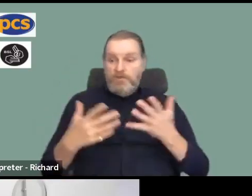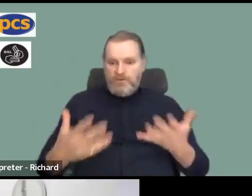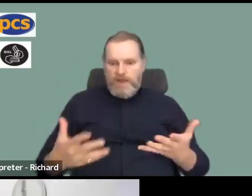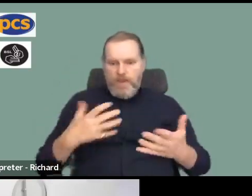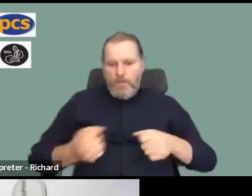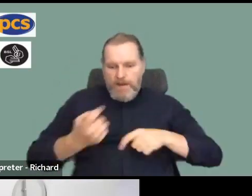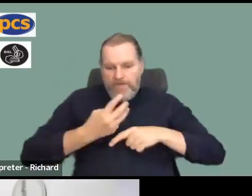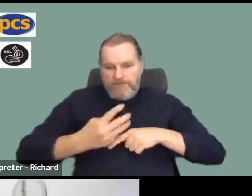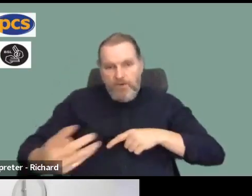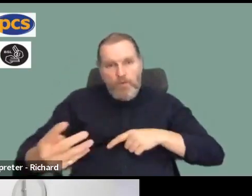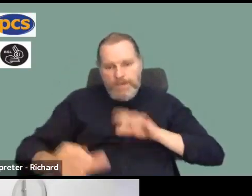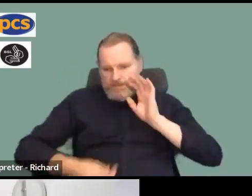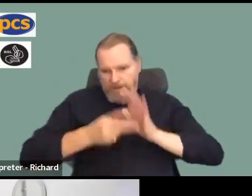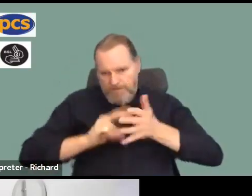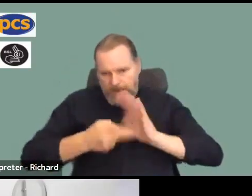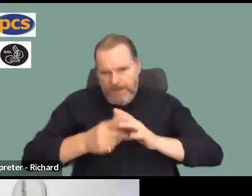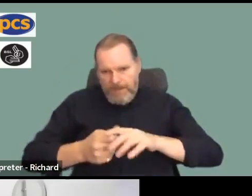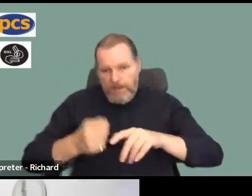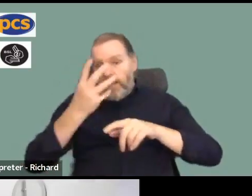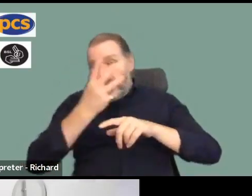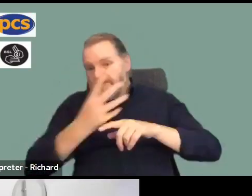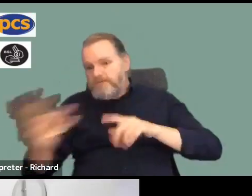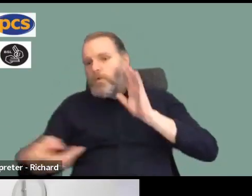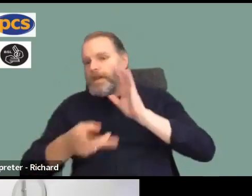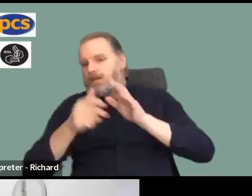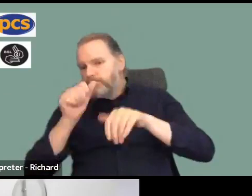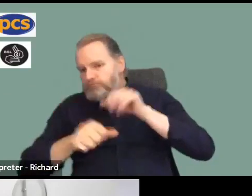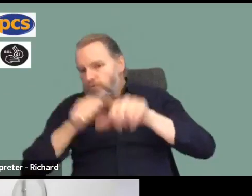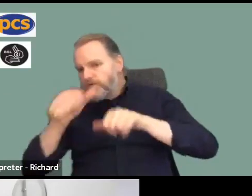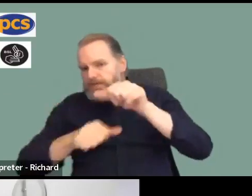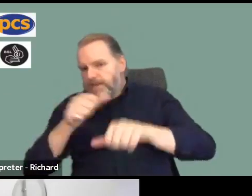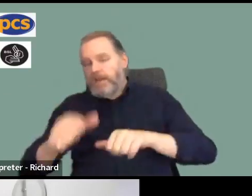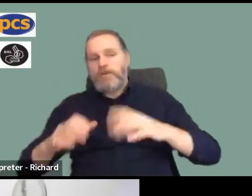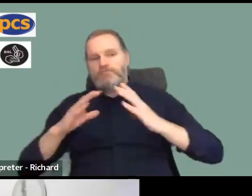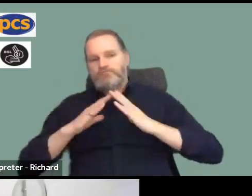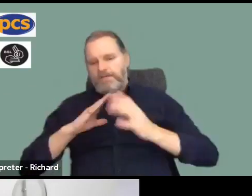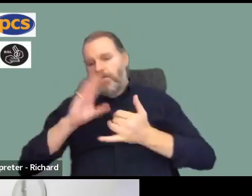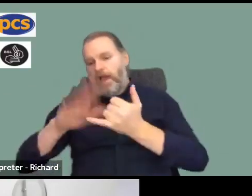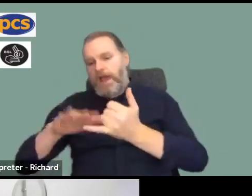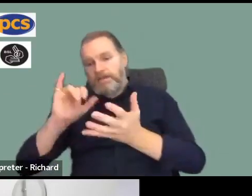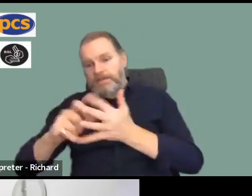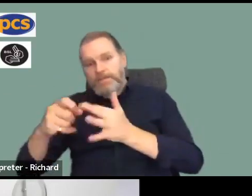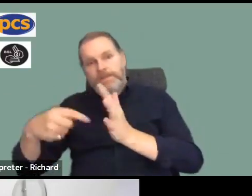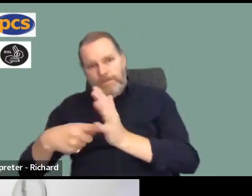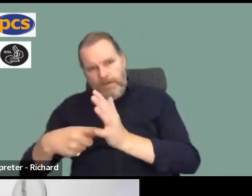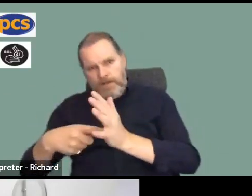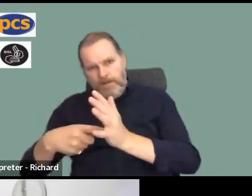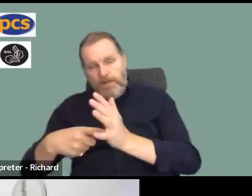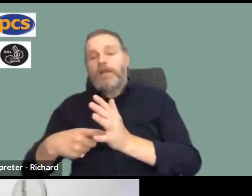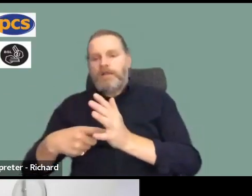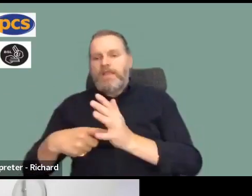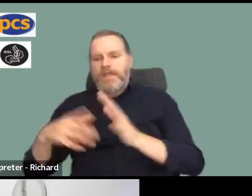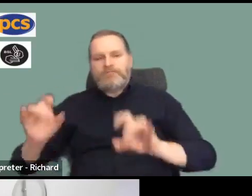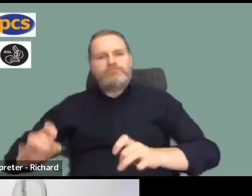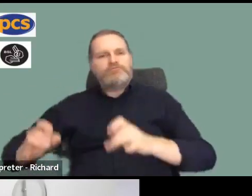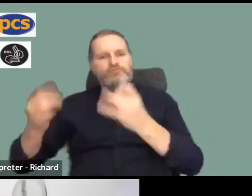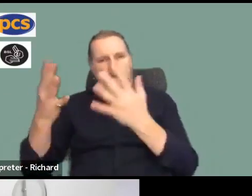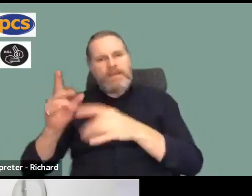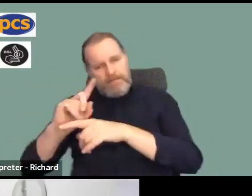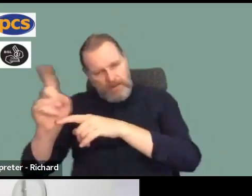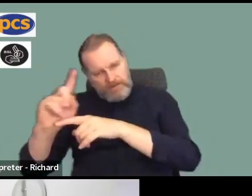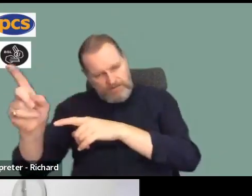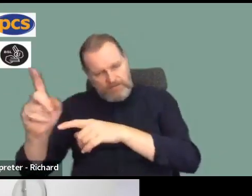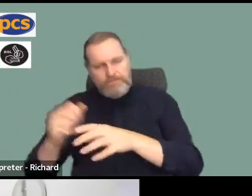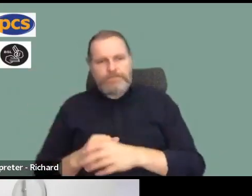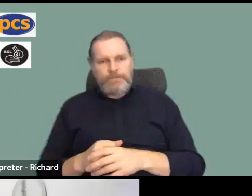needed to ensure that we will win the ballots, and hopefully, we'll be in a position to take action alongside other public sector colleagues. that's